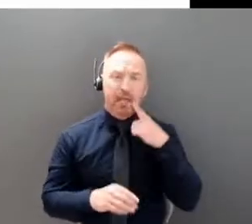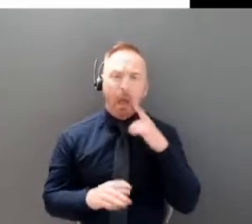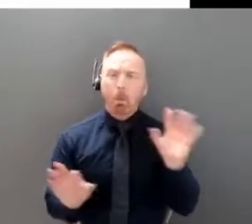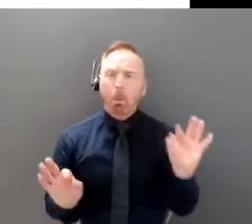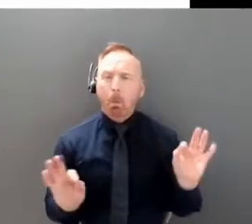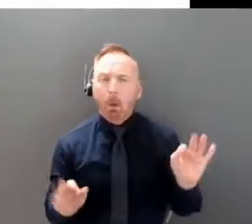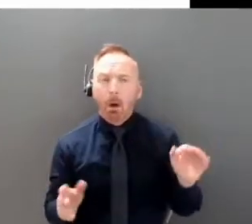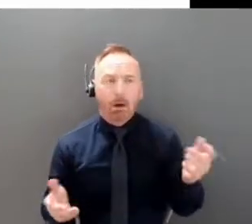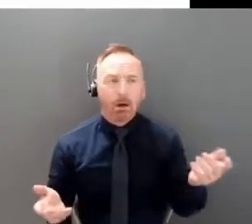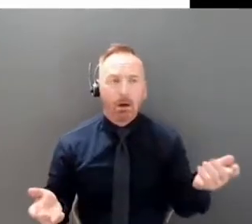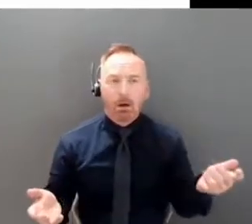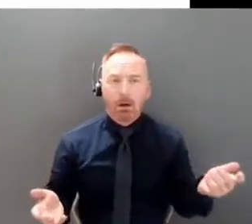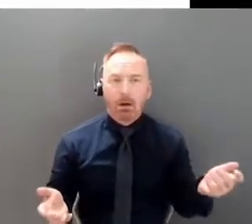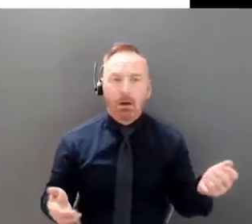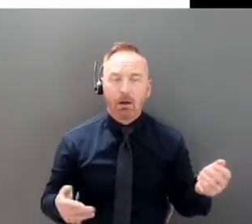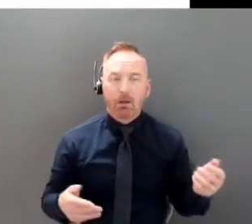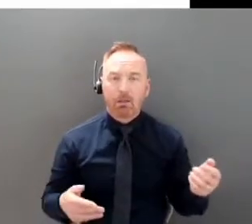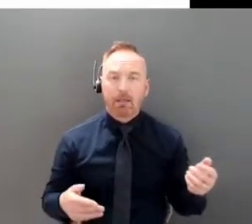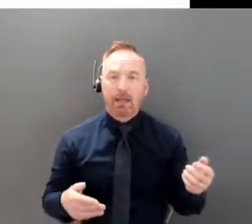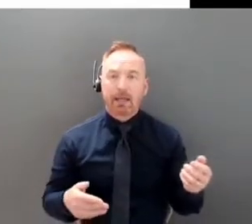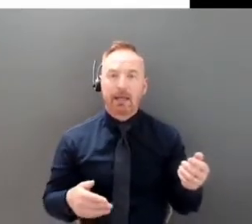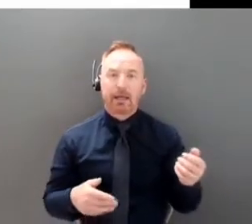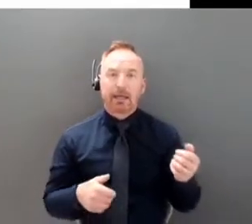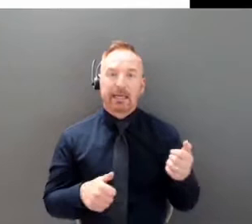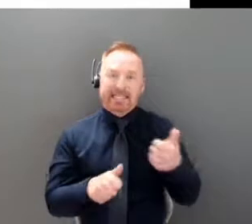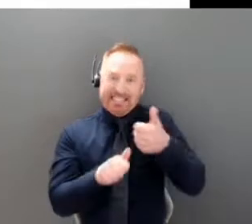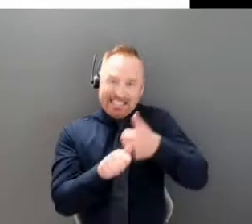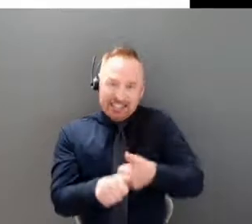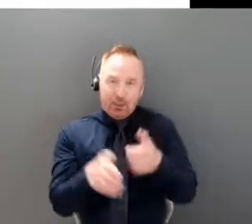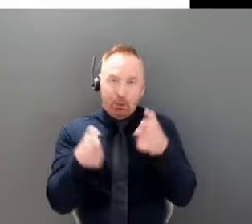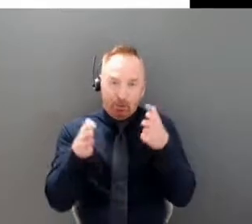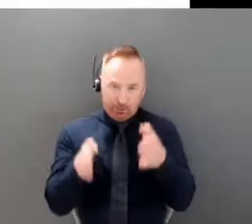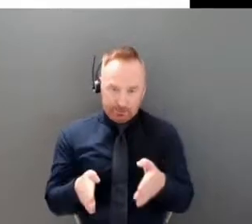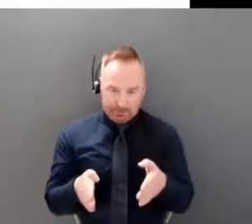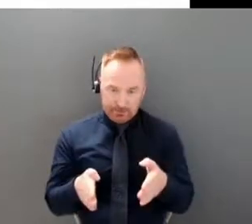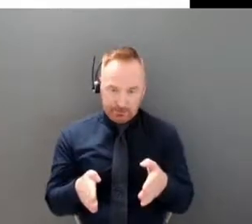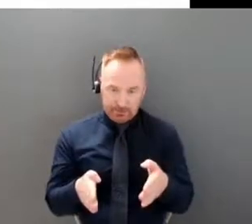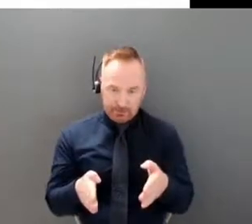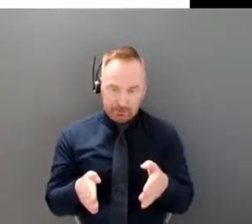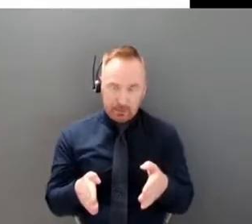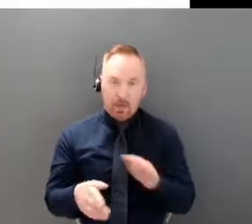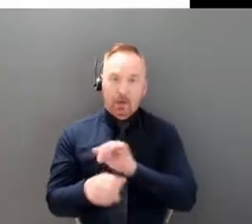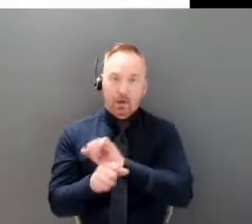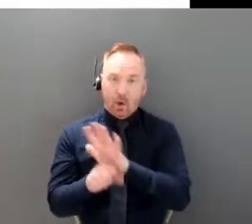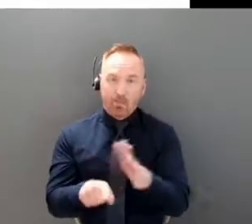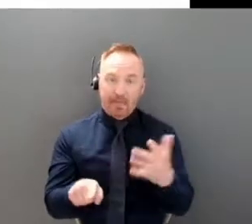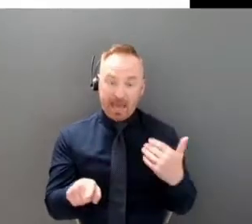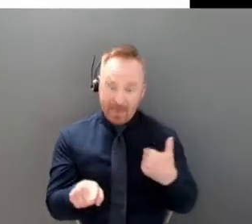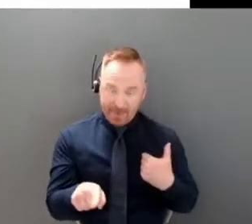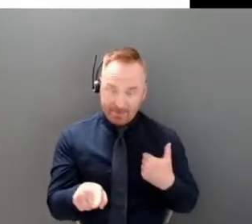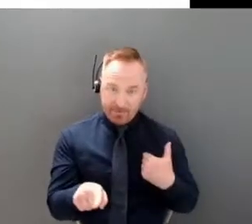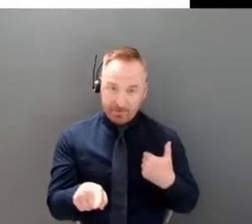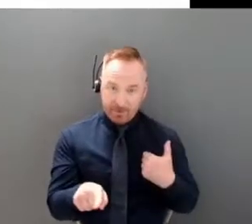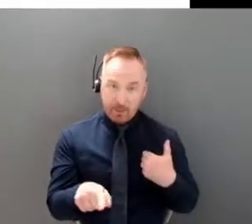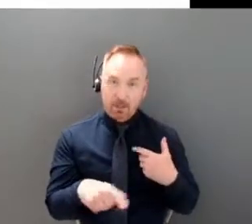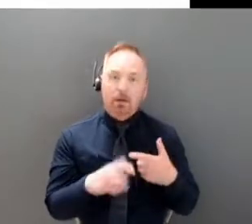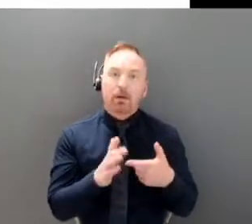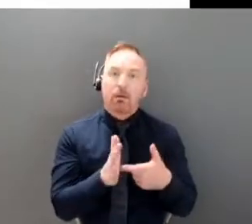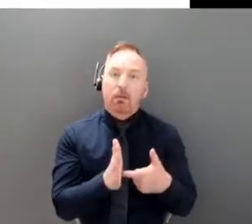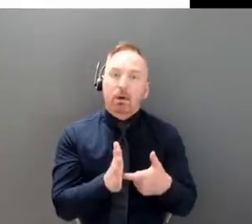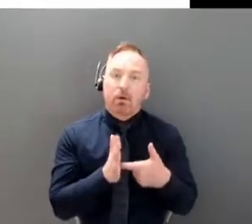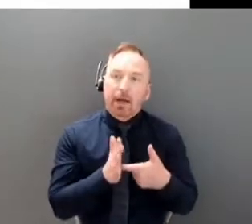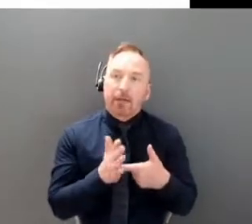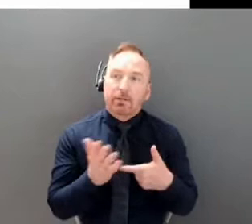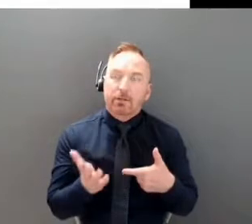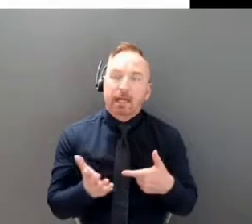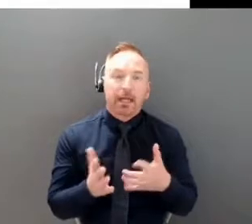person being cared for with COVID requires a lot